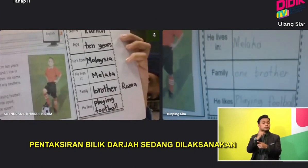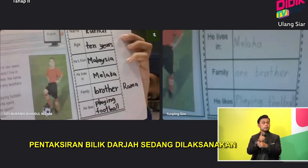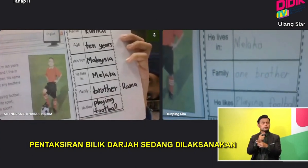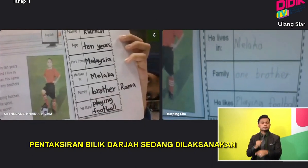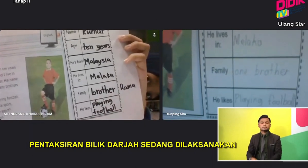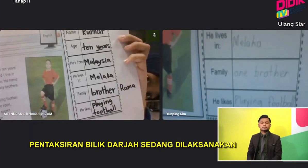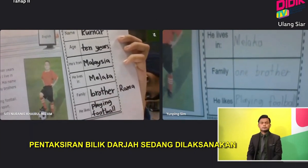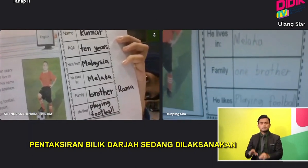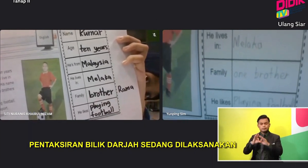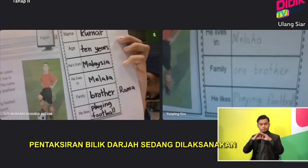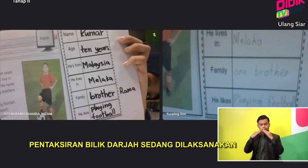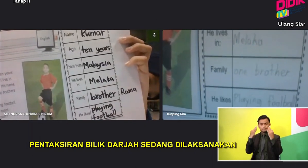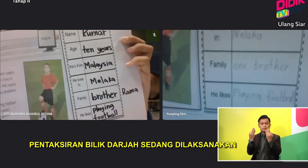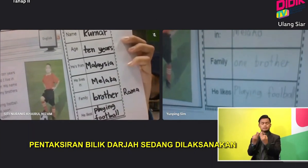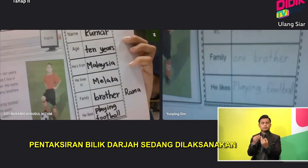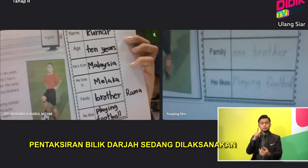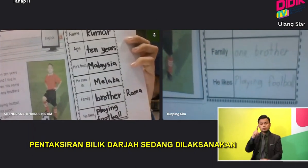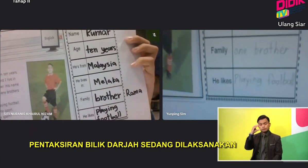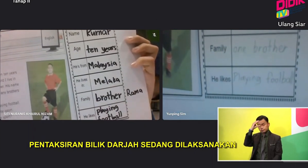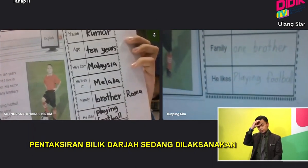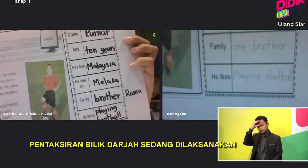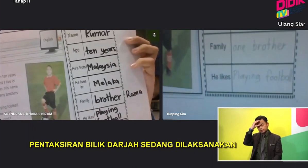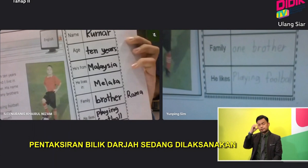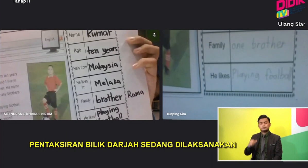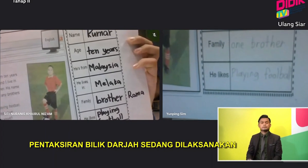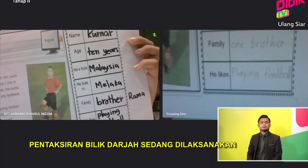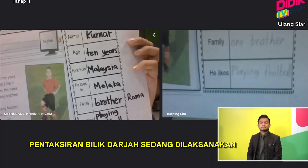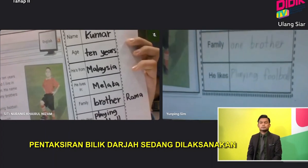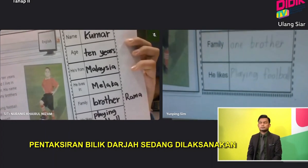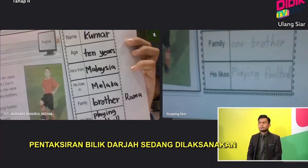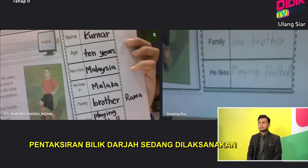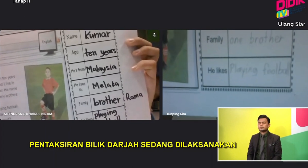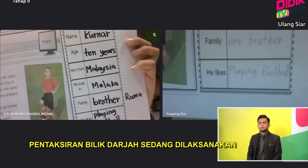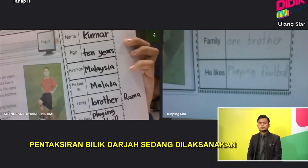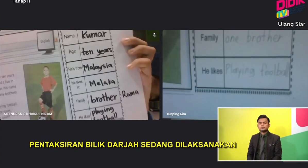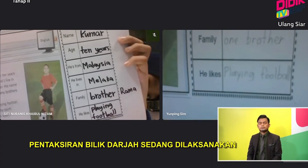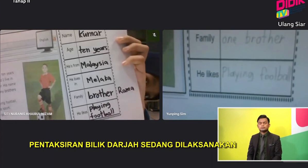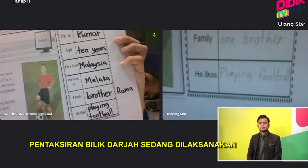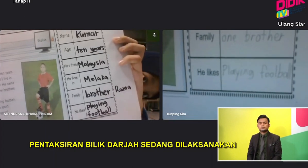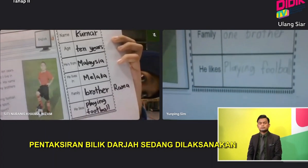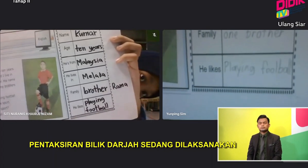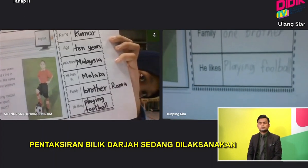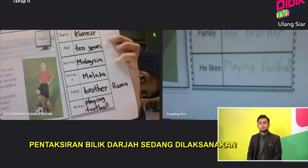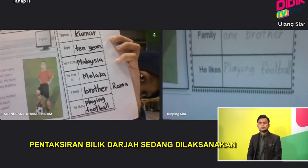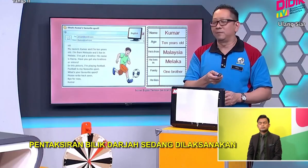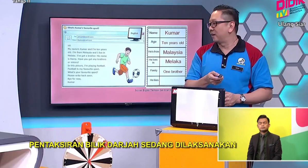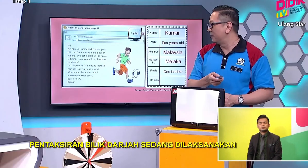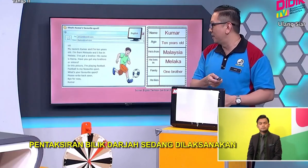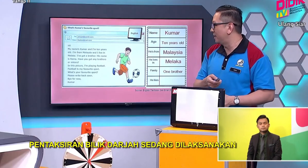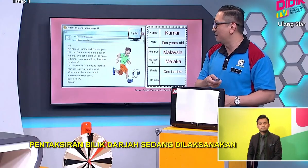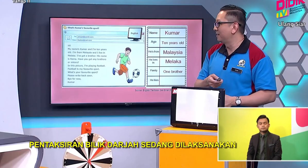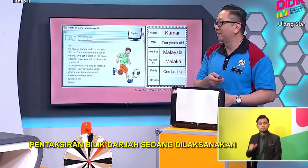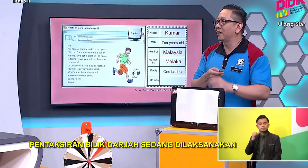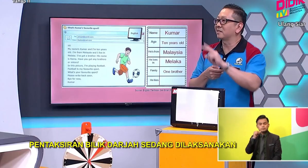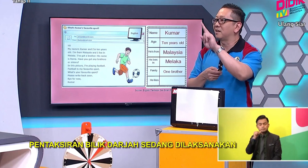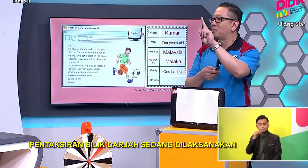Family. One brother. One brother. One brother. Brother Rama. Okay, Anies even provide the names for the brother.